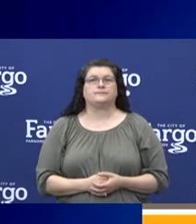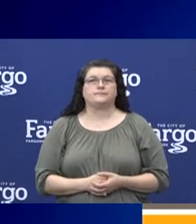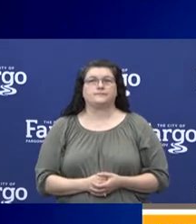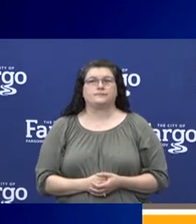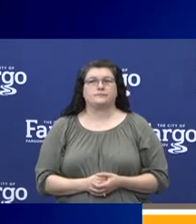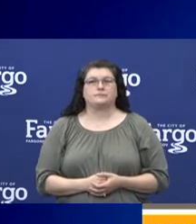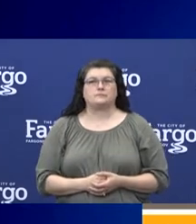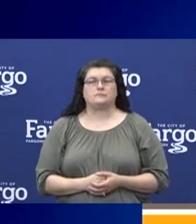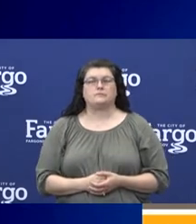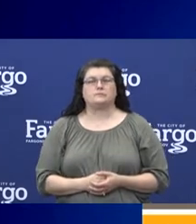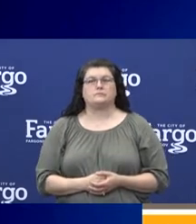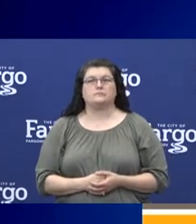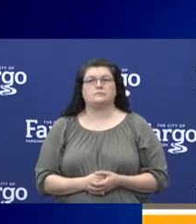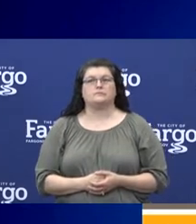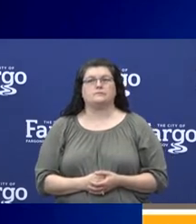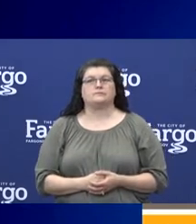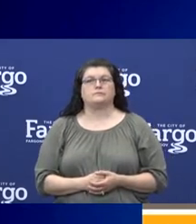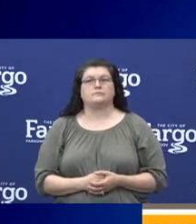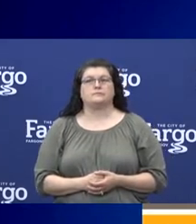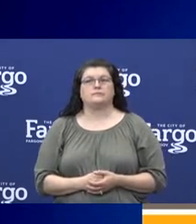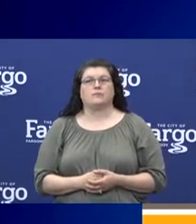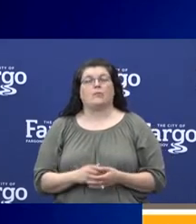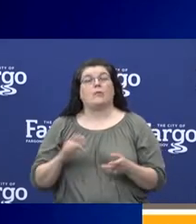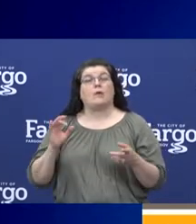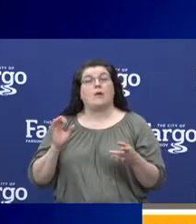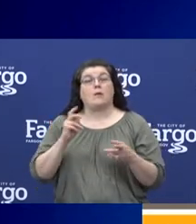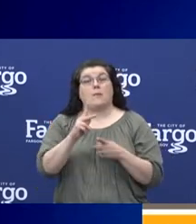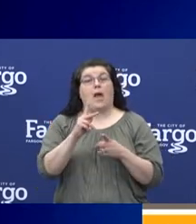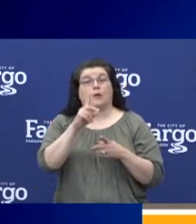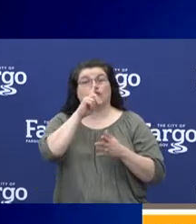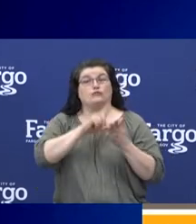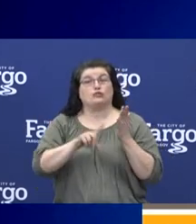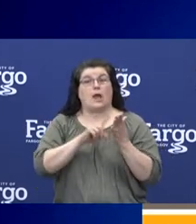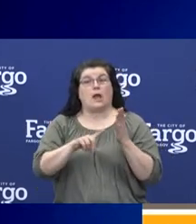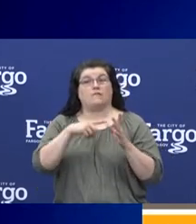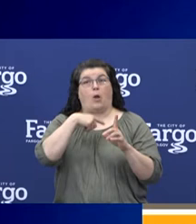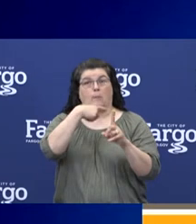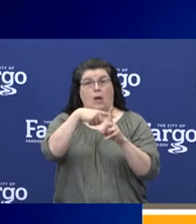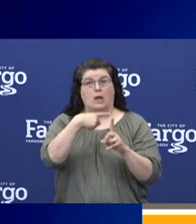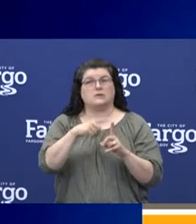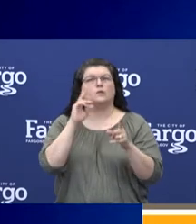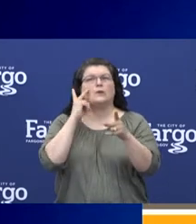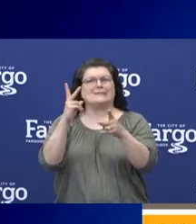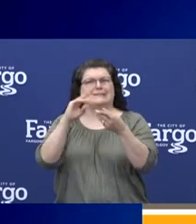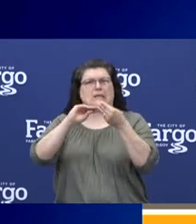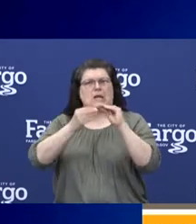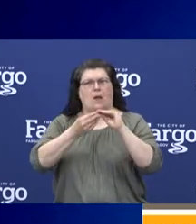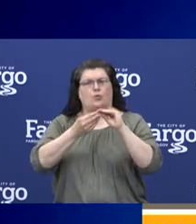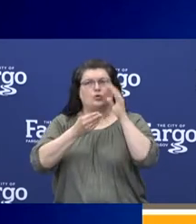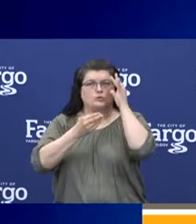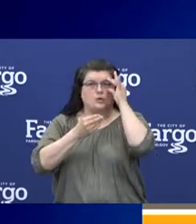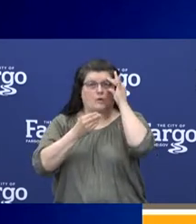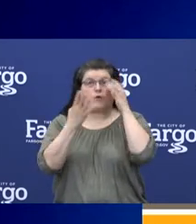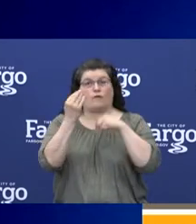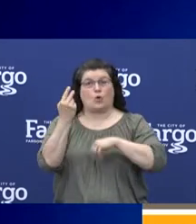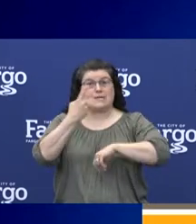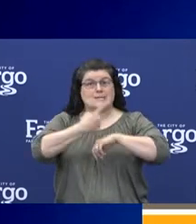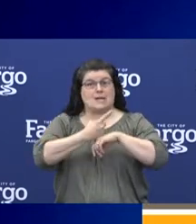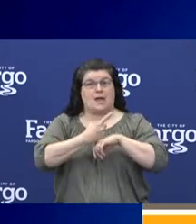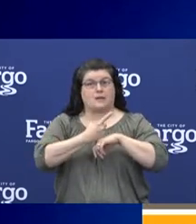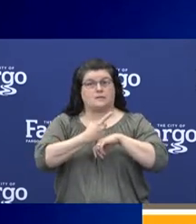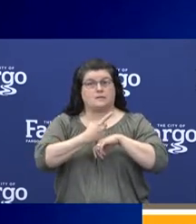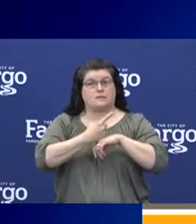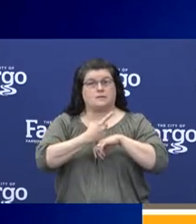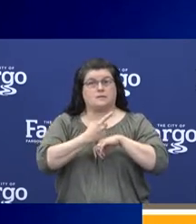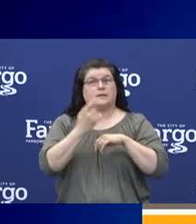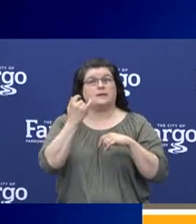Getting back to that rate of positivity, this is a trend line of a rolling average over 14 days between